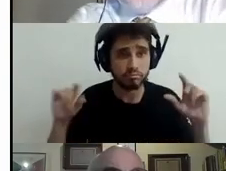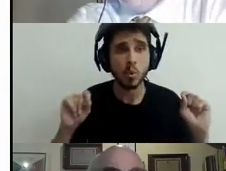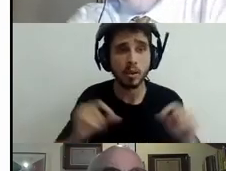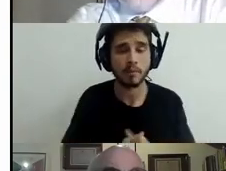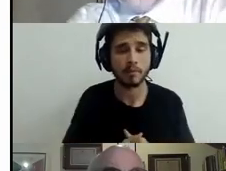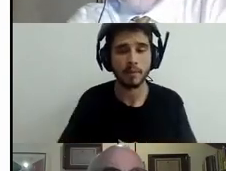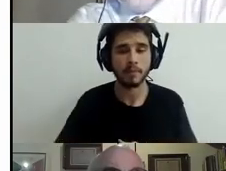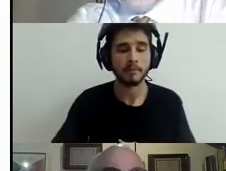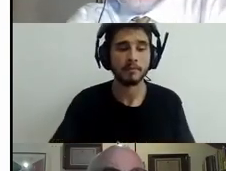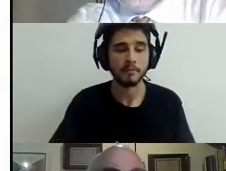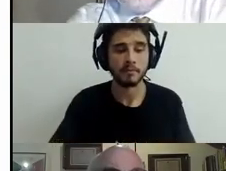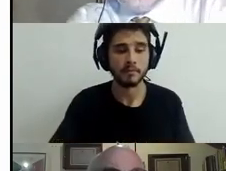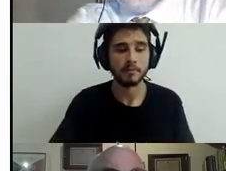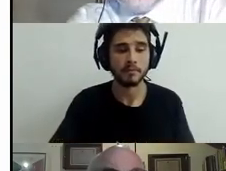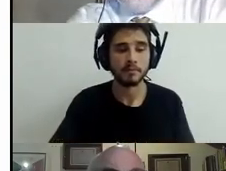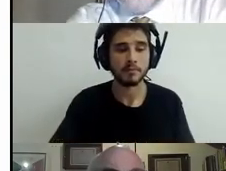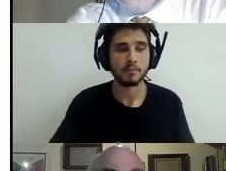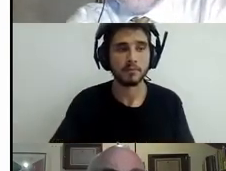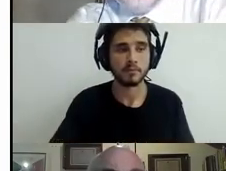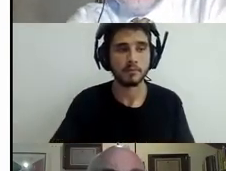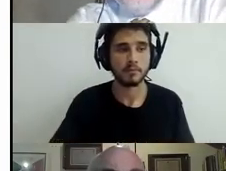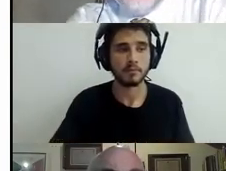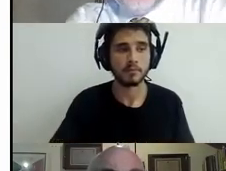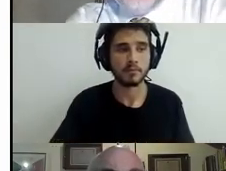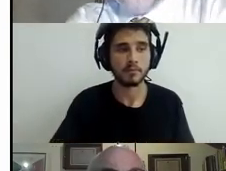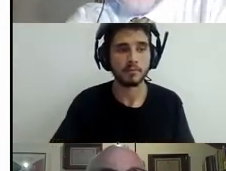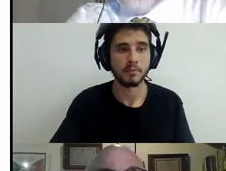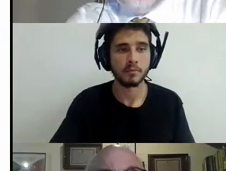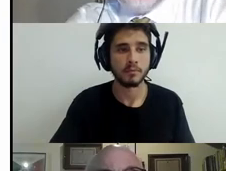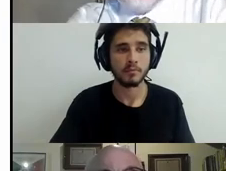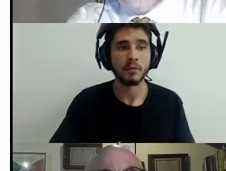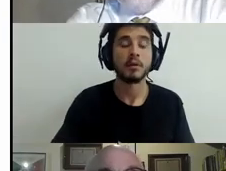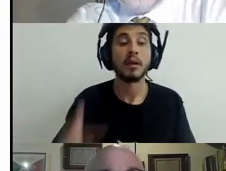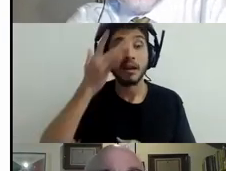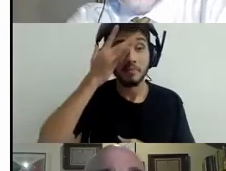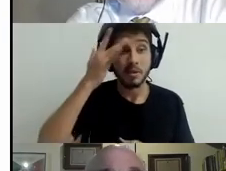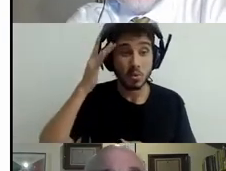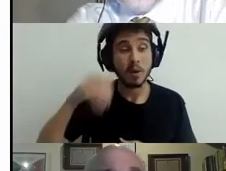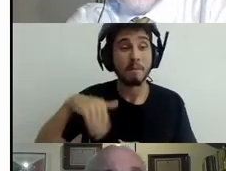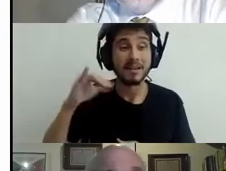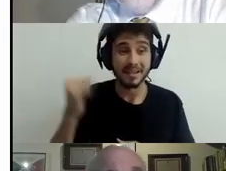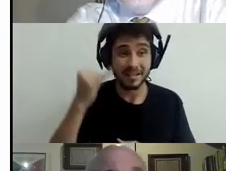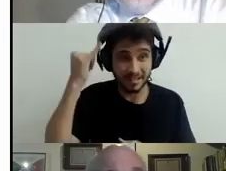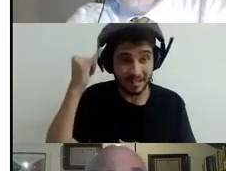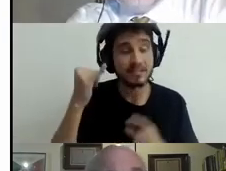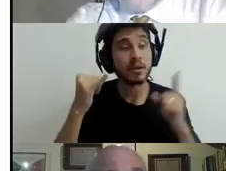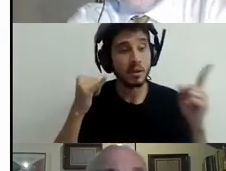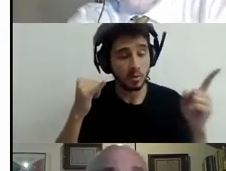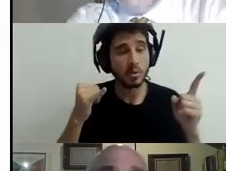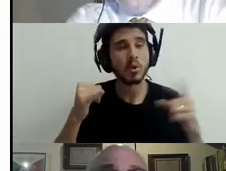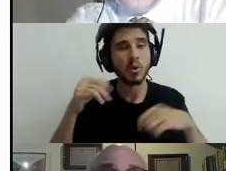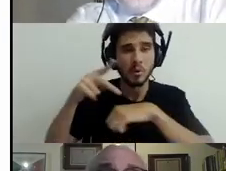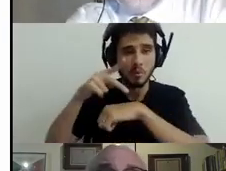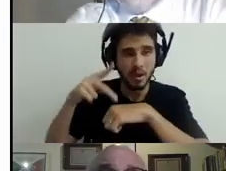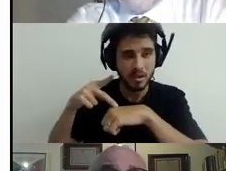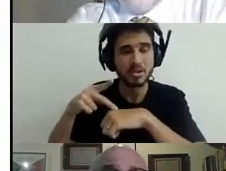thinkers about education technology is from MIT. And he says educational technology mania is back.